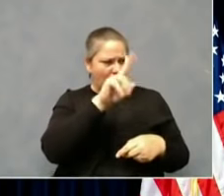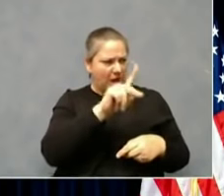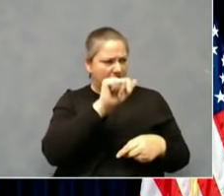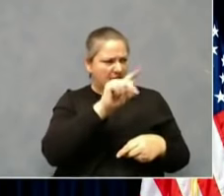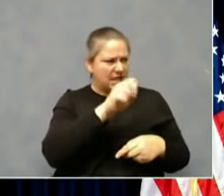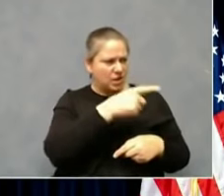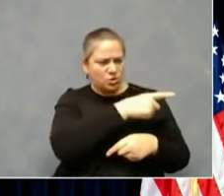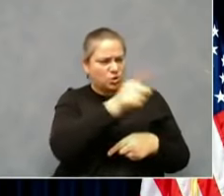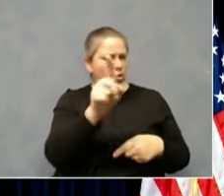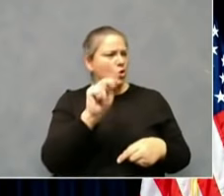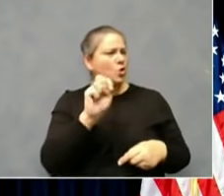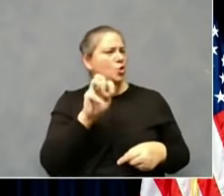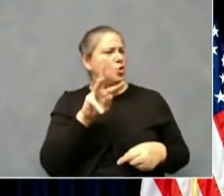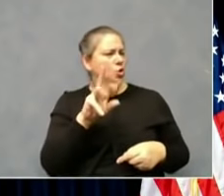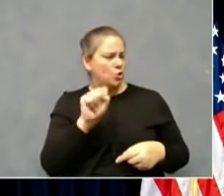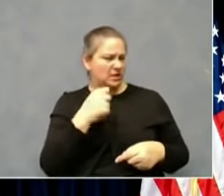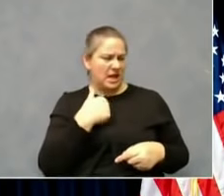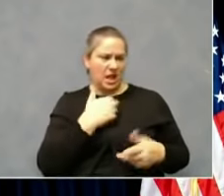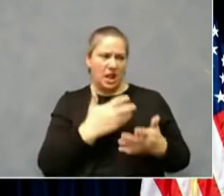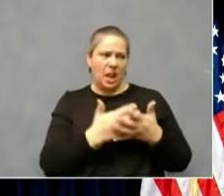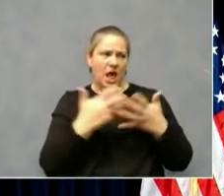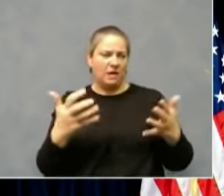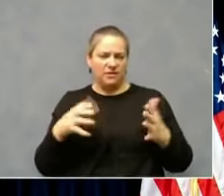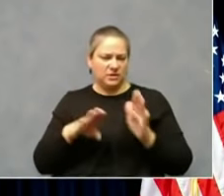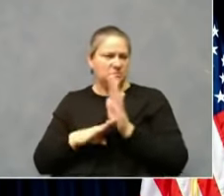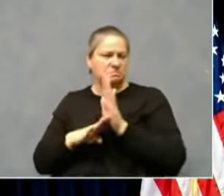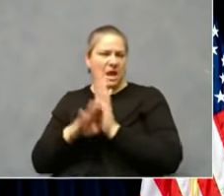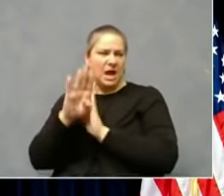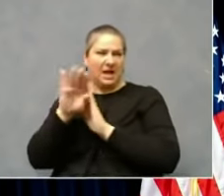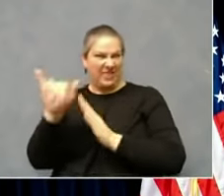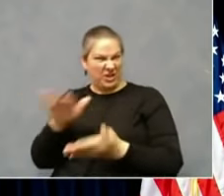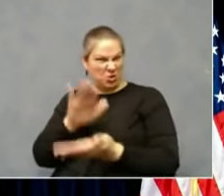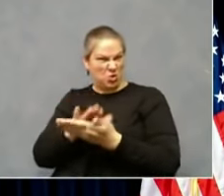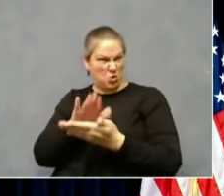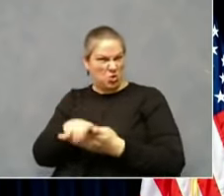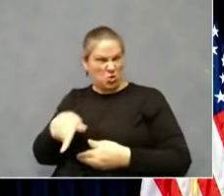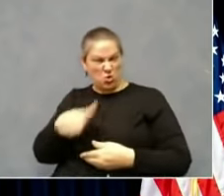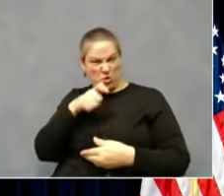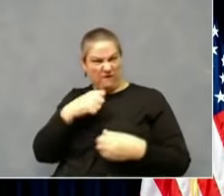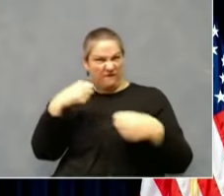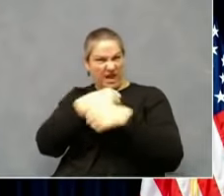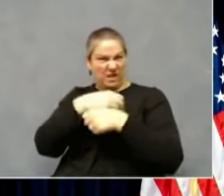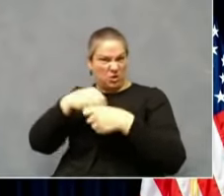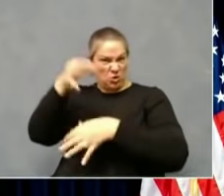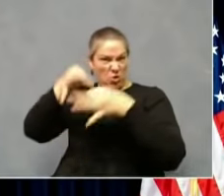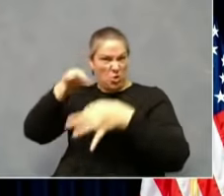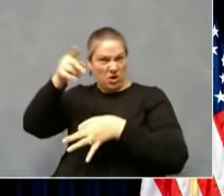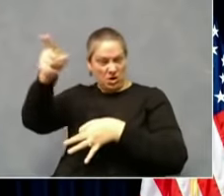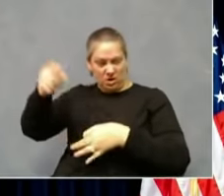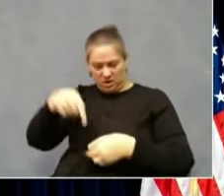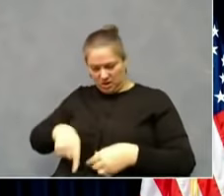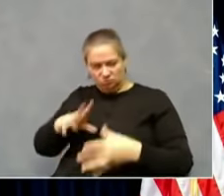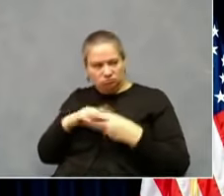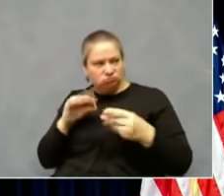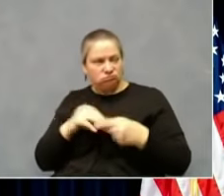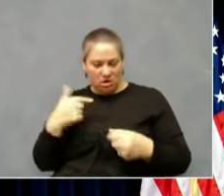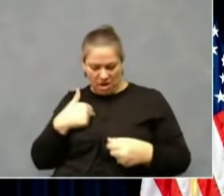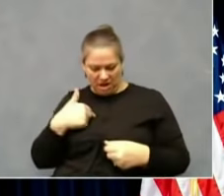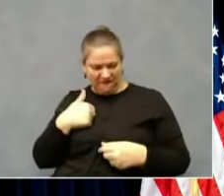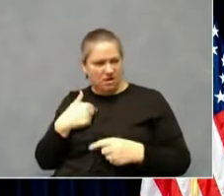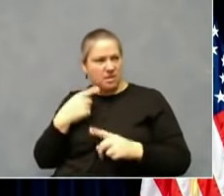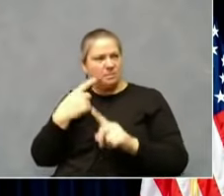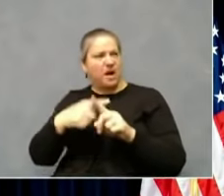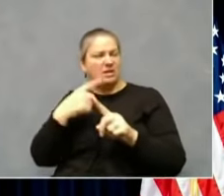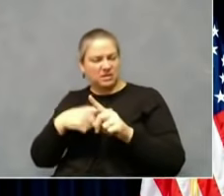We have had a significant spike in secondary COVID positive cases and corresponding quarantines in one of their locations. As a